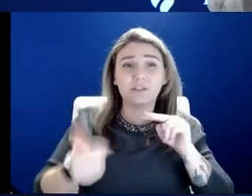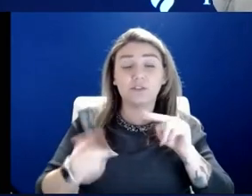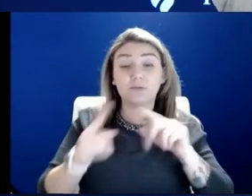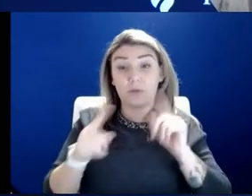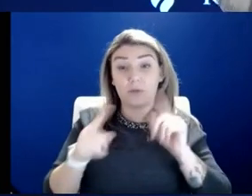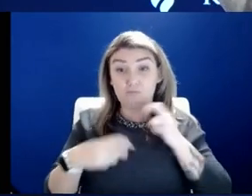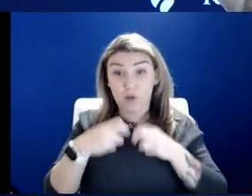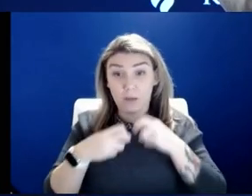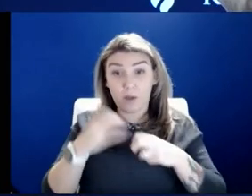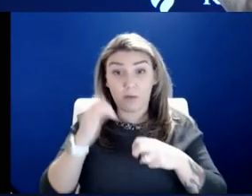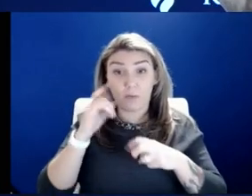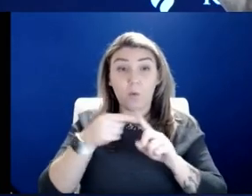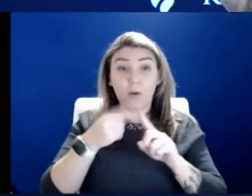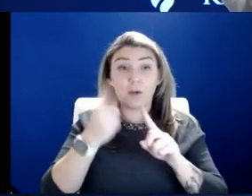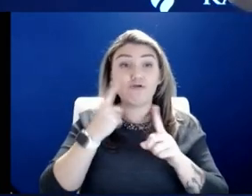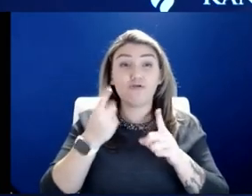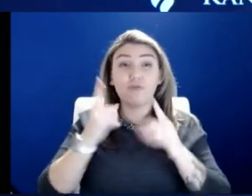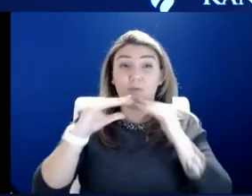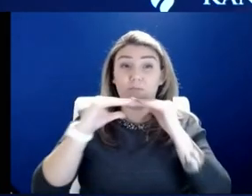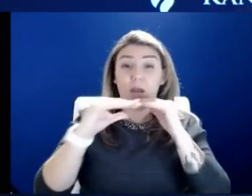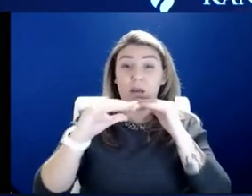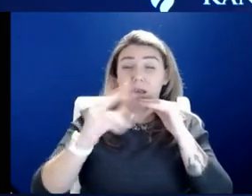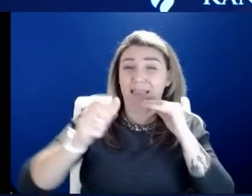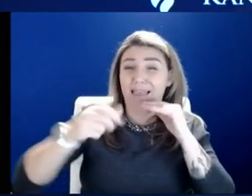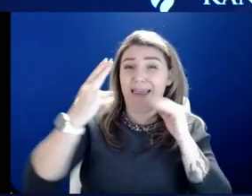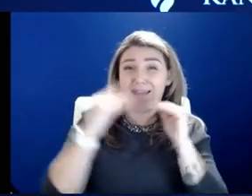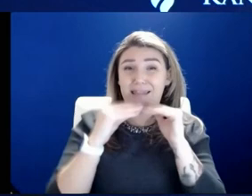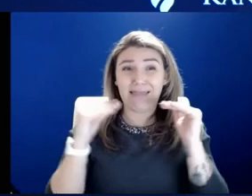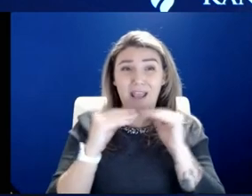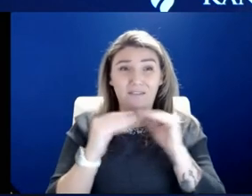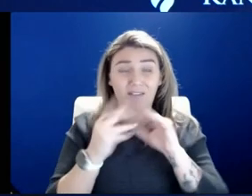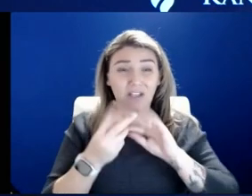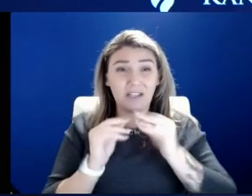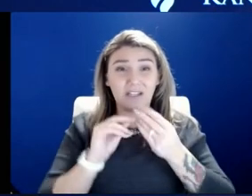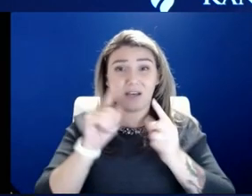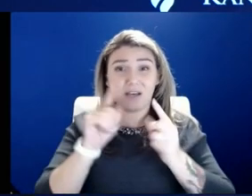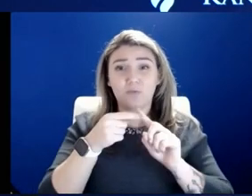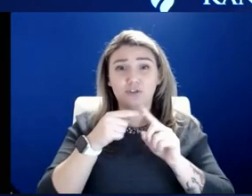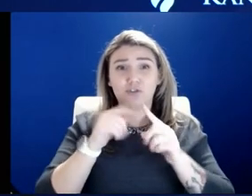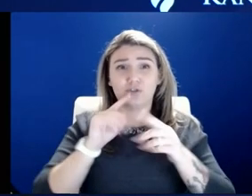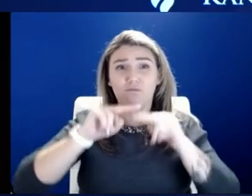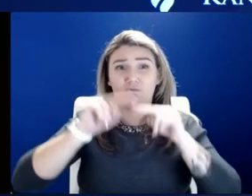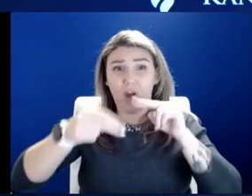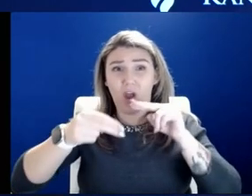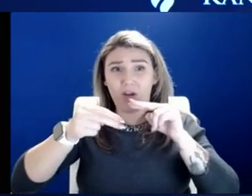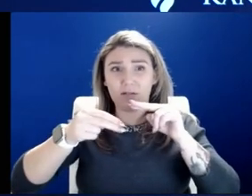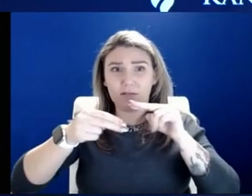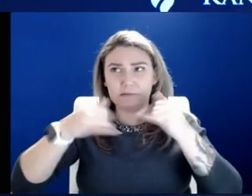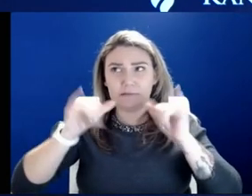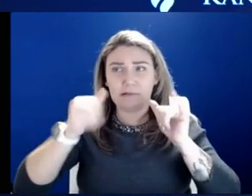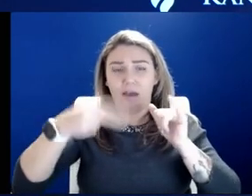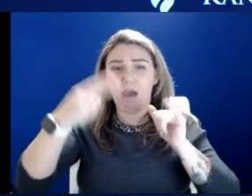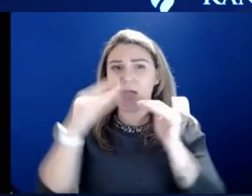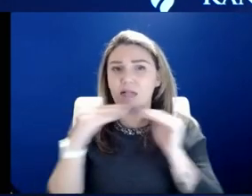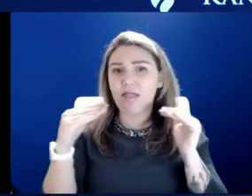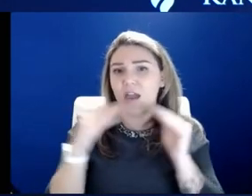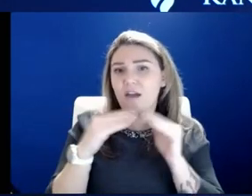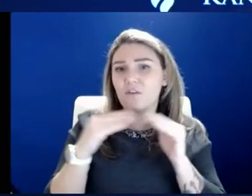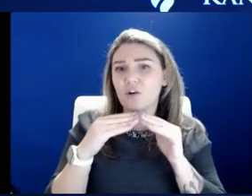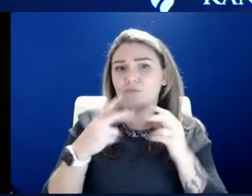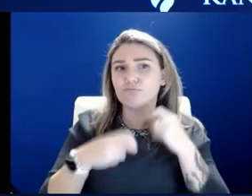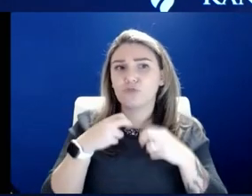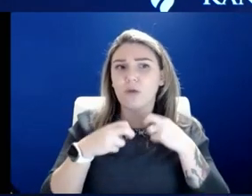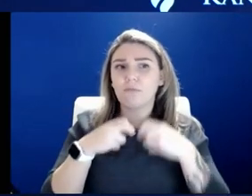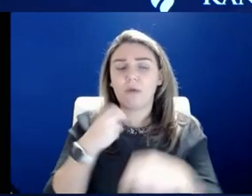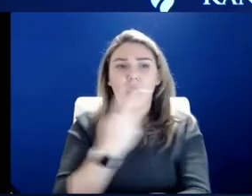peaked at such a high level that even as you start to fall, you're still at a really high level. And the problem is that hospitalizations run